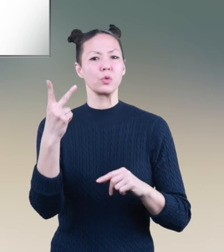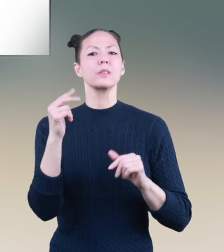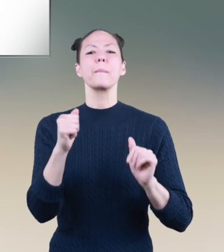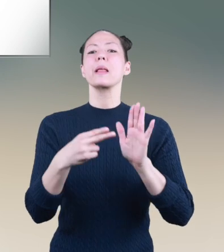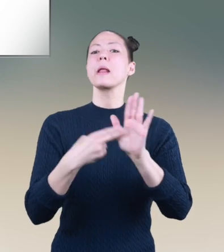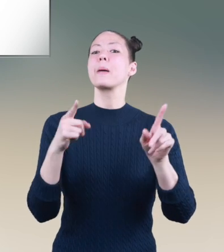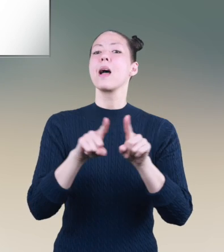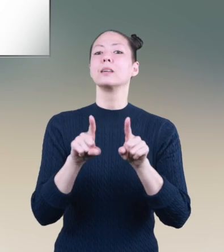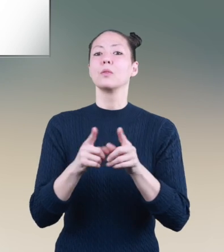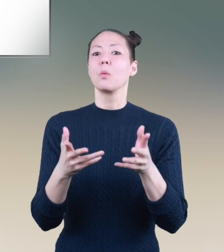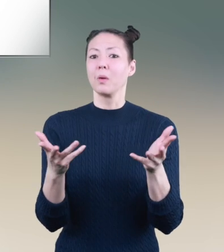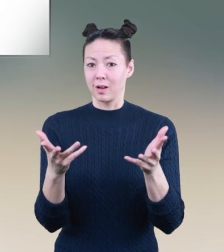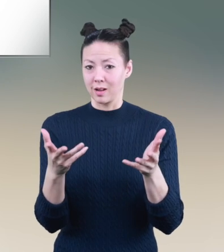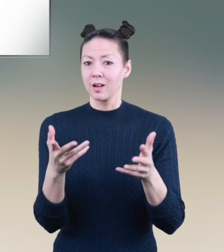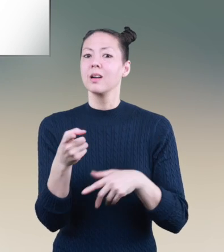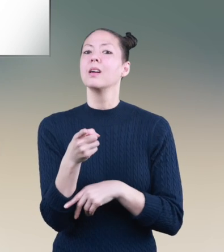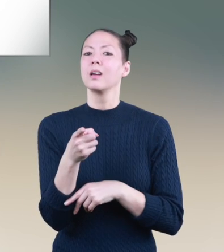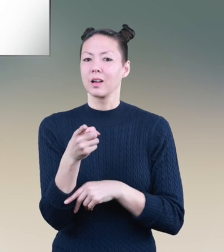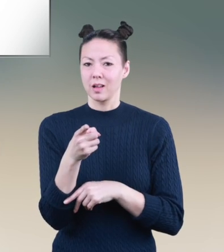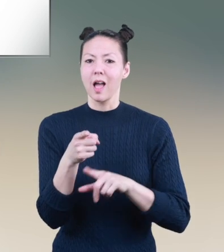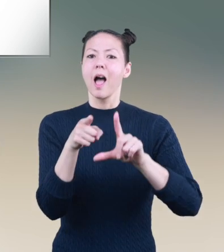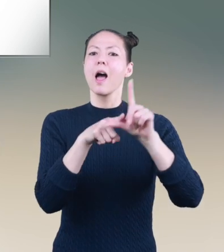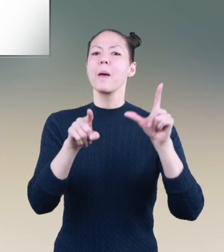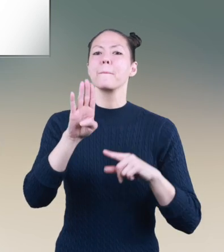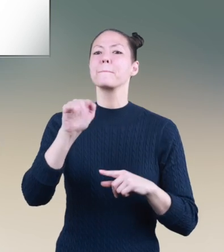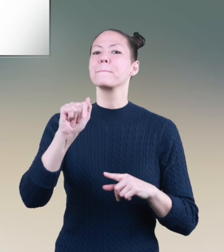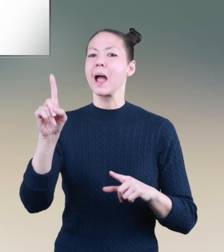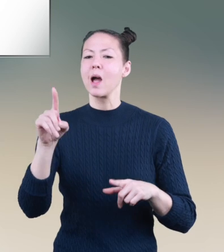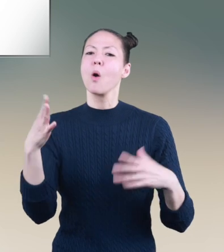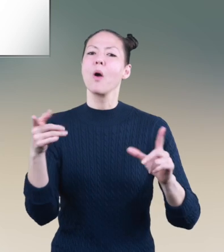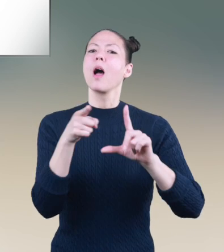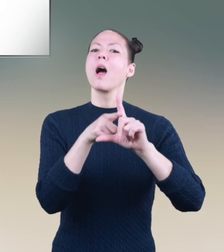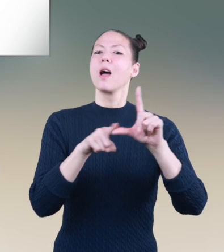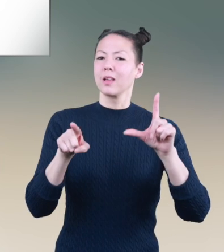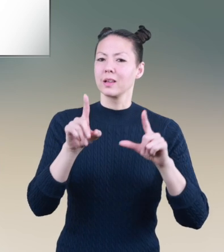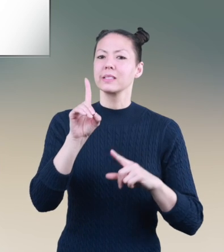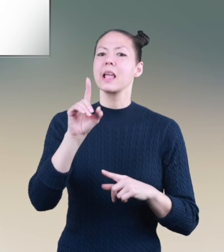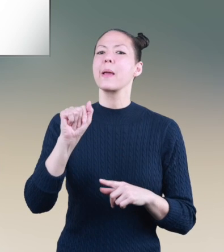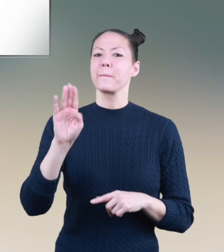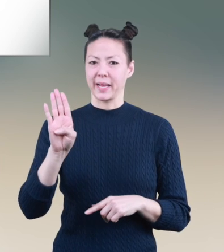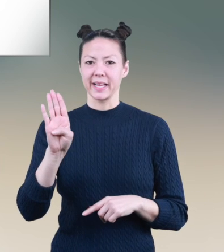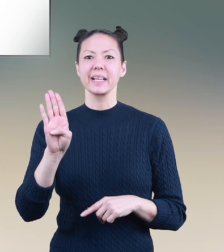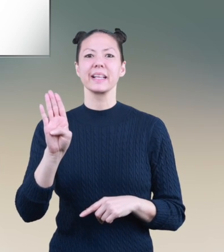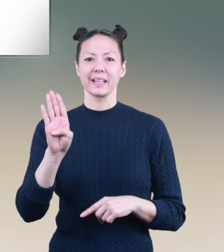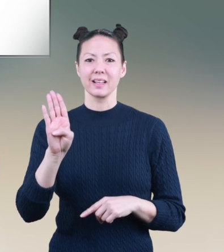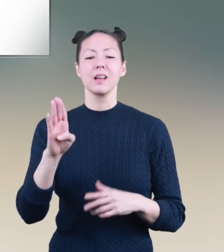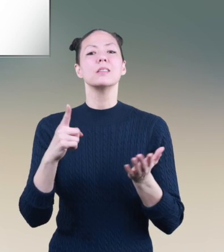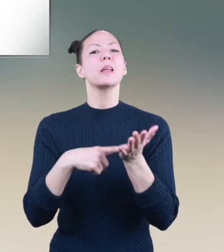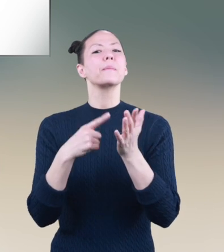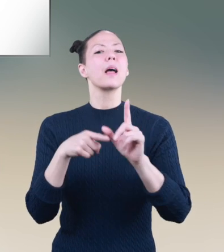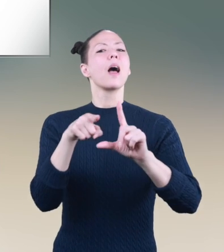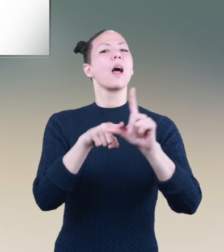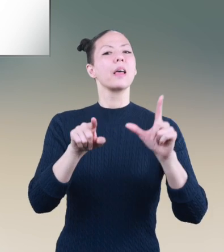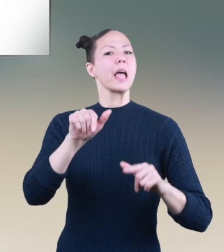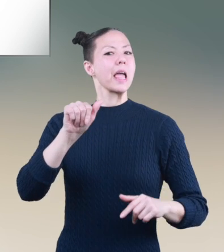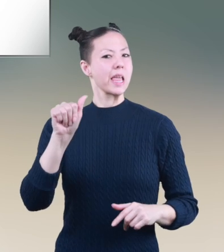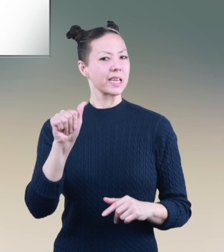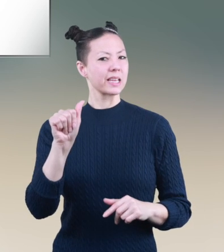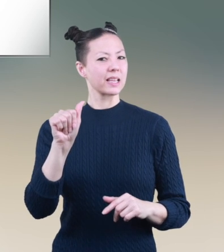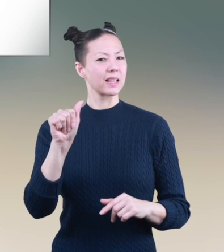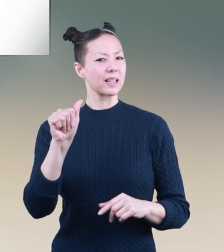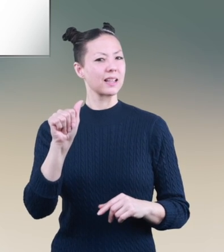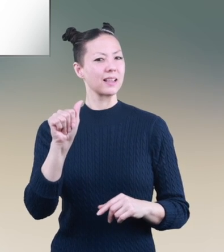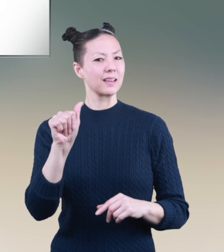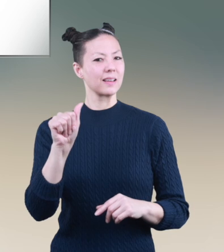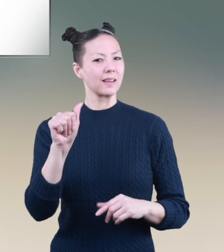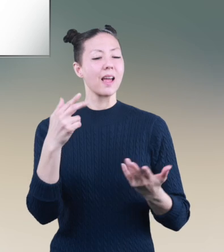angle 2 can be labeled as angle BAD or angle DAB, or sometimes angle A.